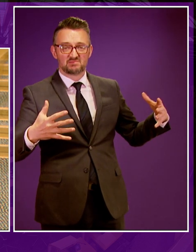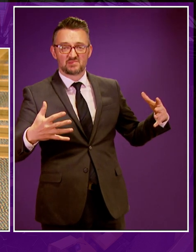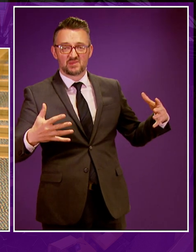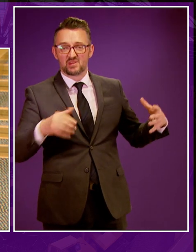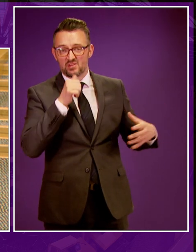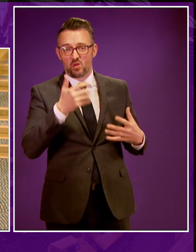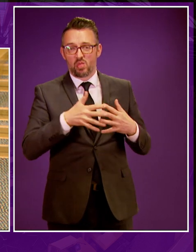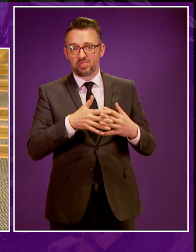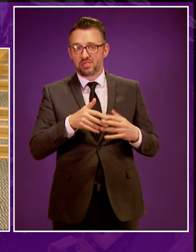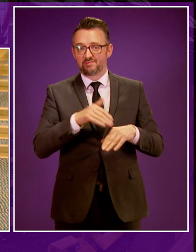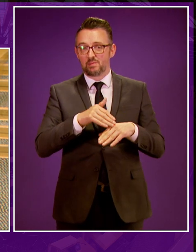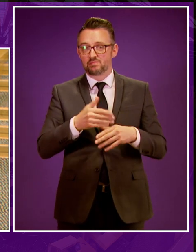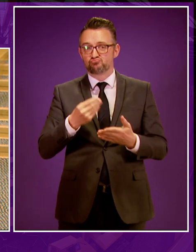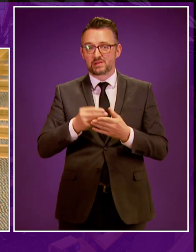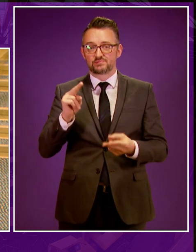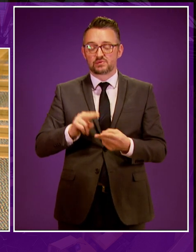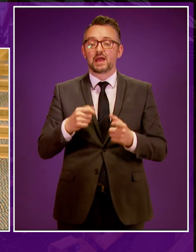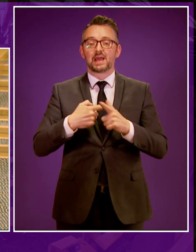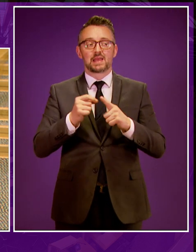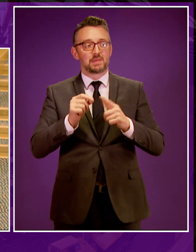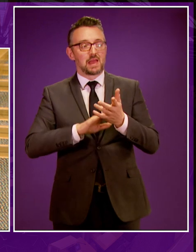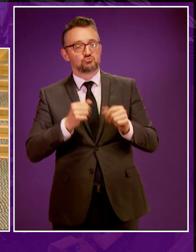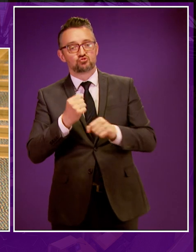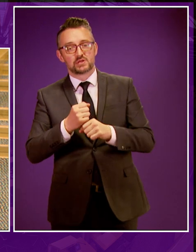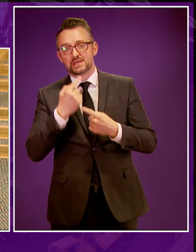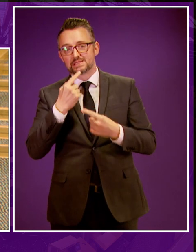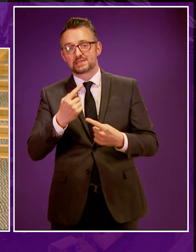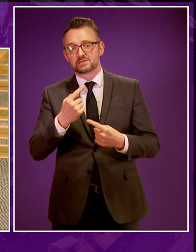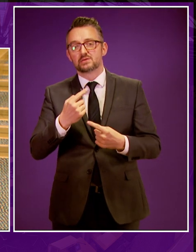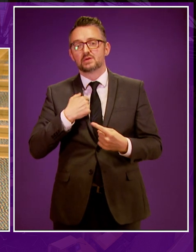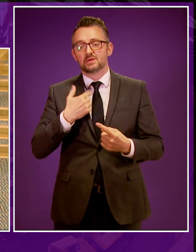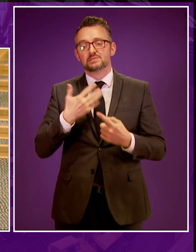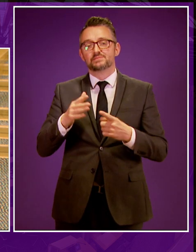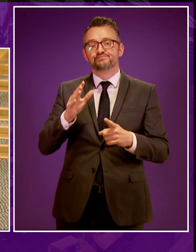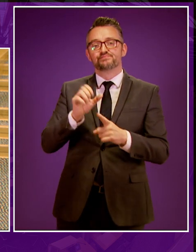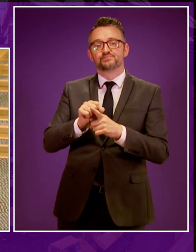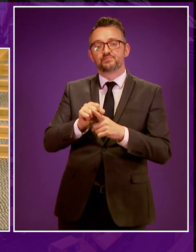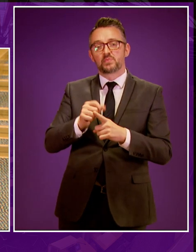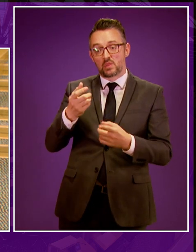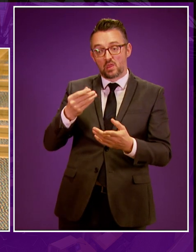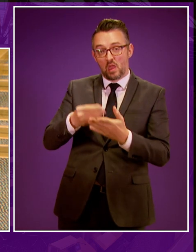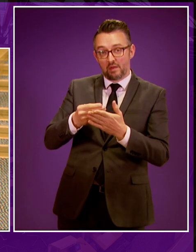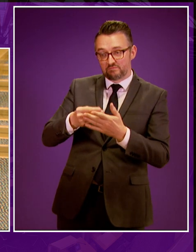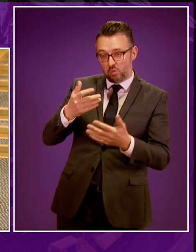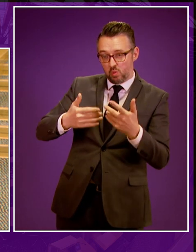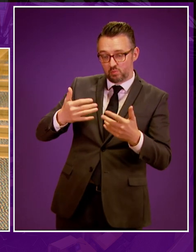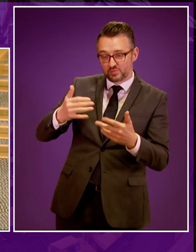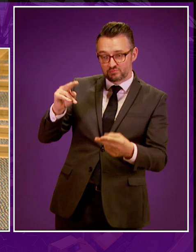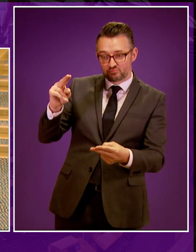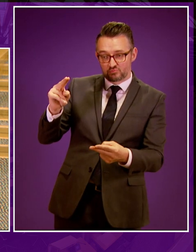to have a material impact on price. KPMG further went on to say, it is worth noting that given limited recoverable volumes, UK